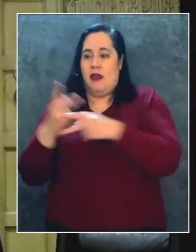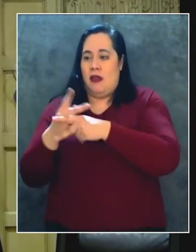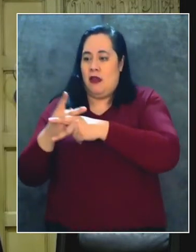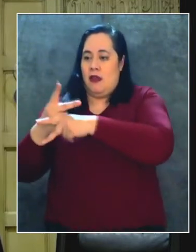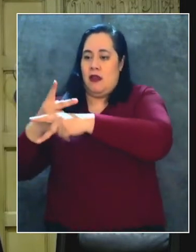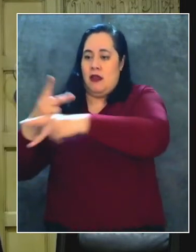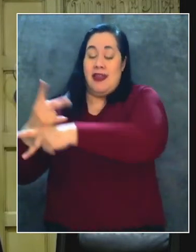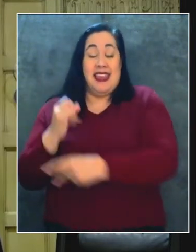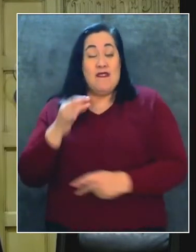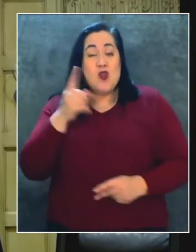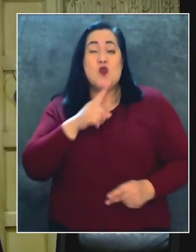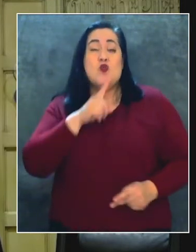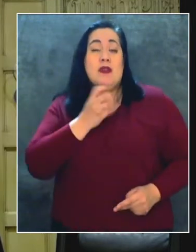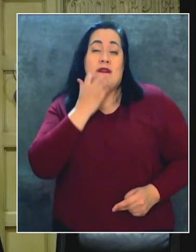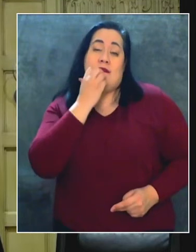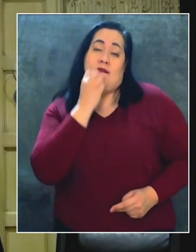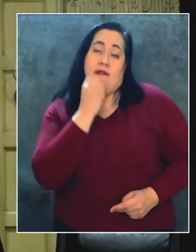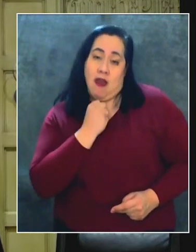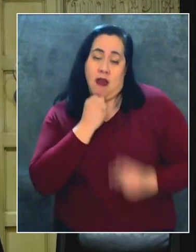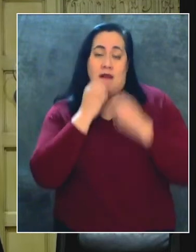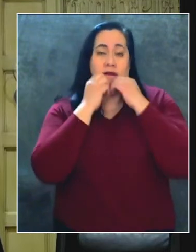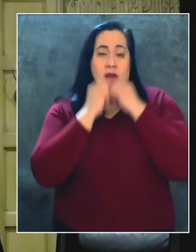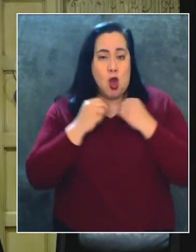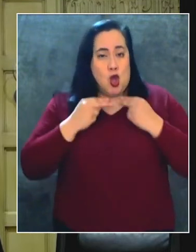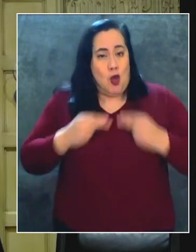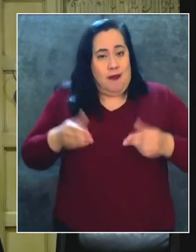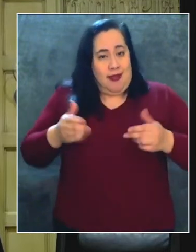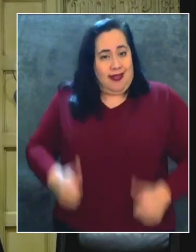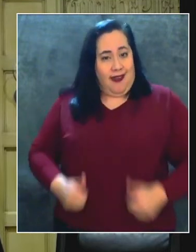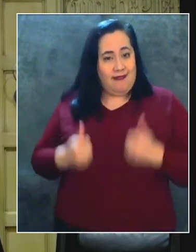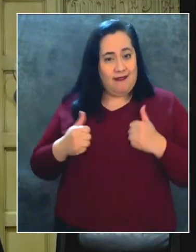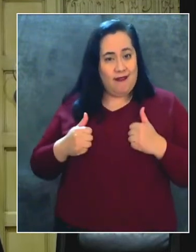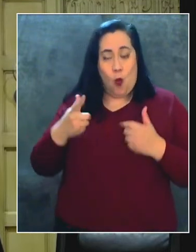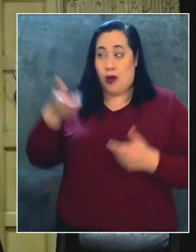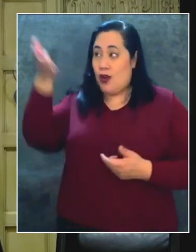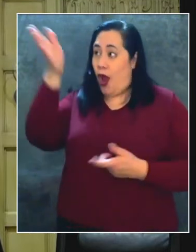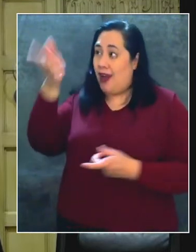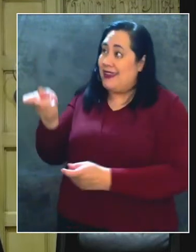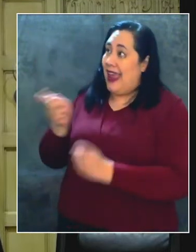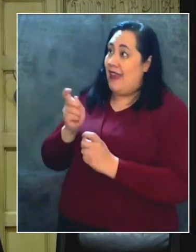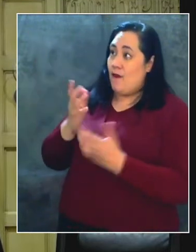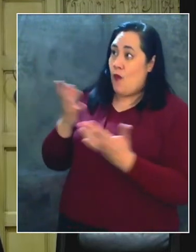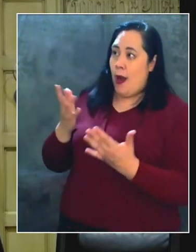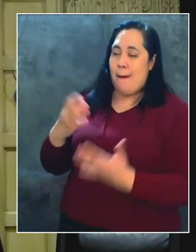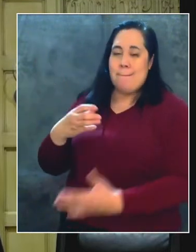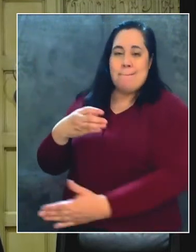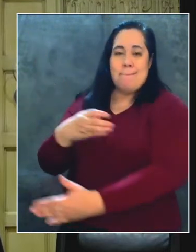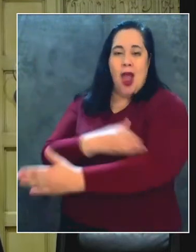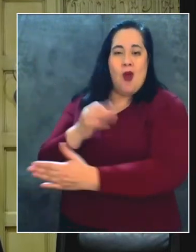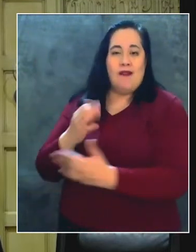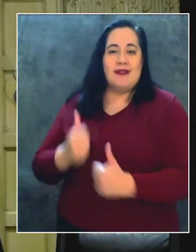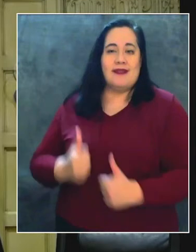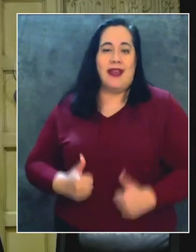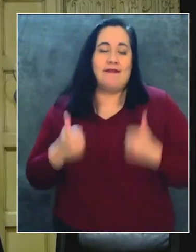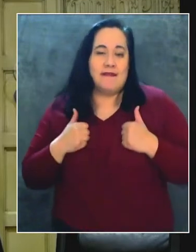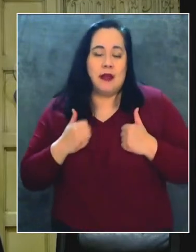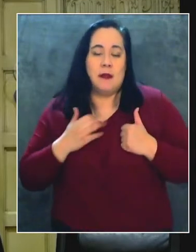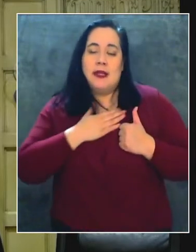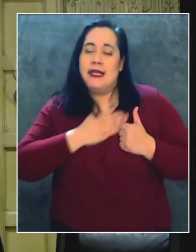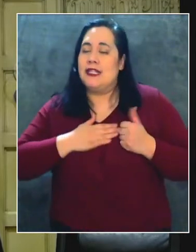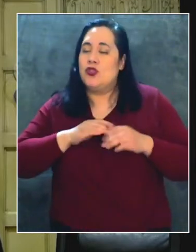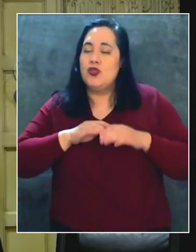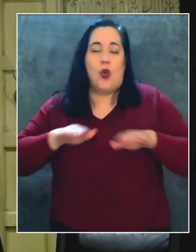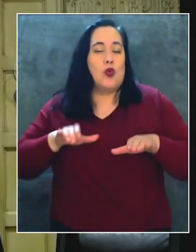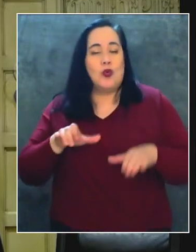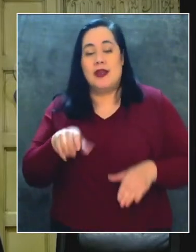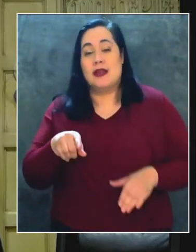about human lives and what God has given each one of us, which is this power of life, please don't do this. Second,